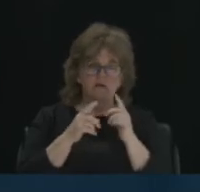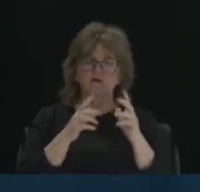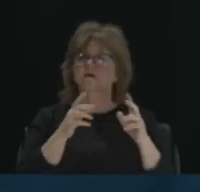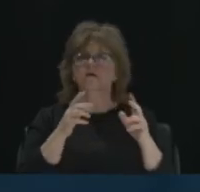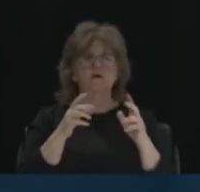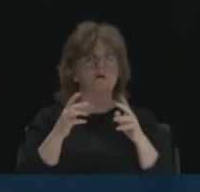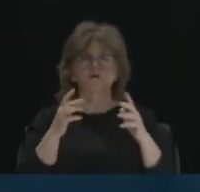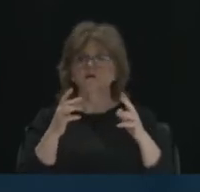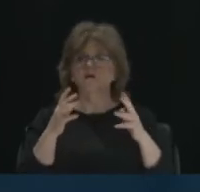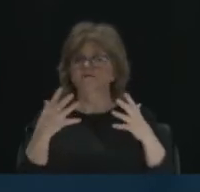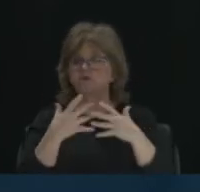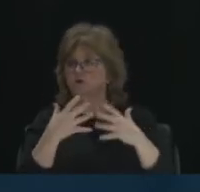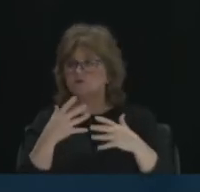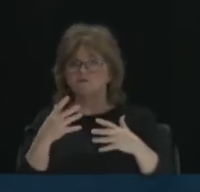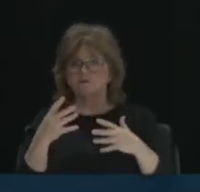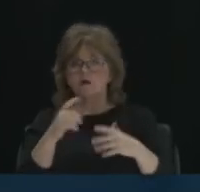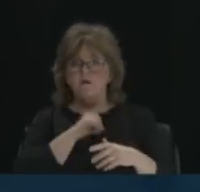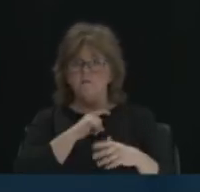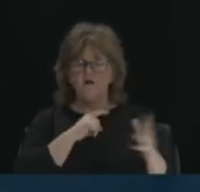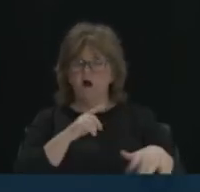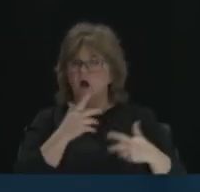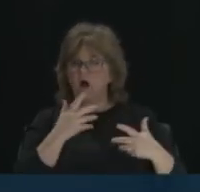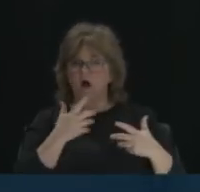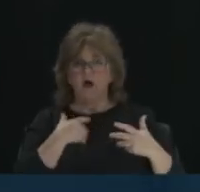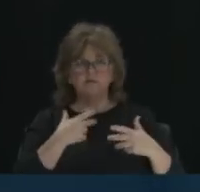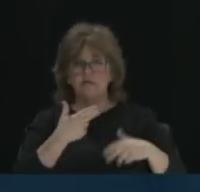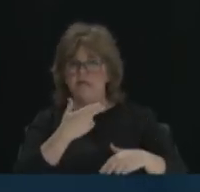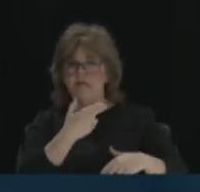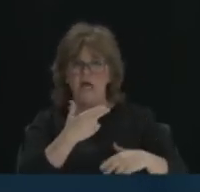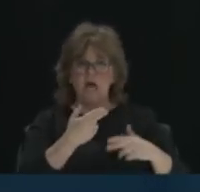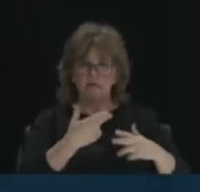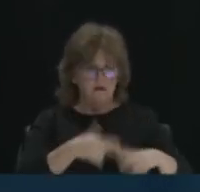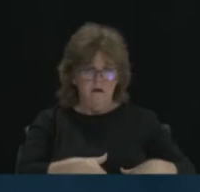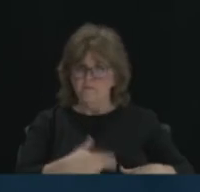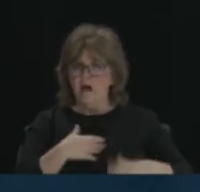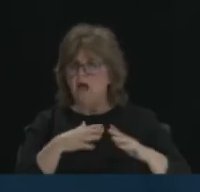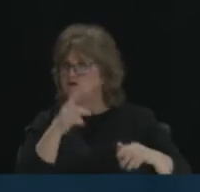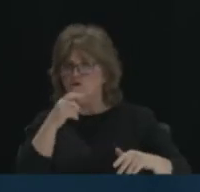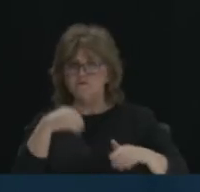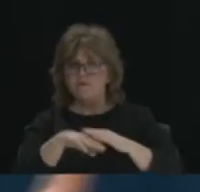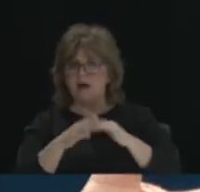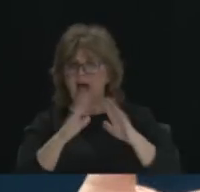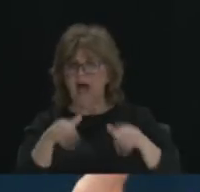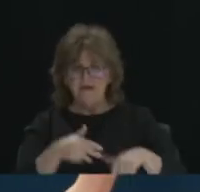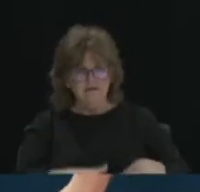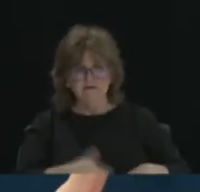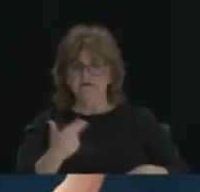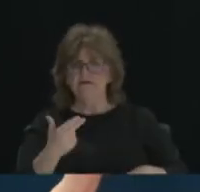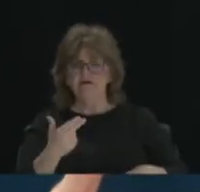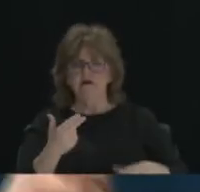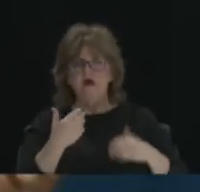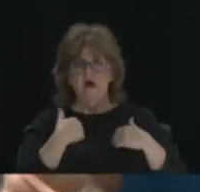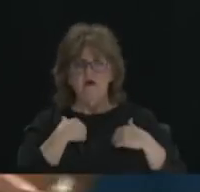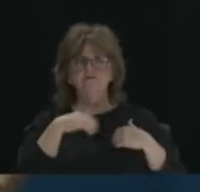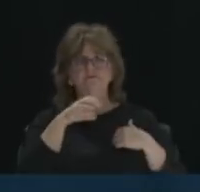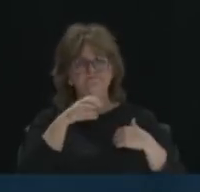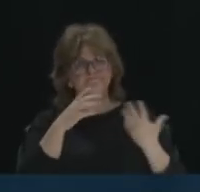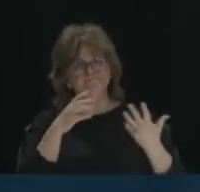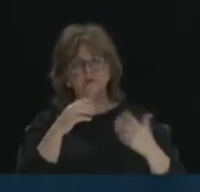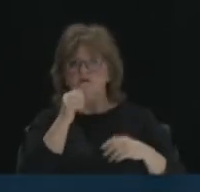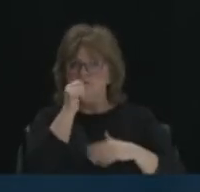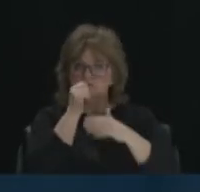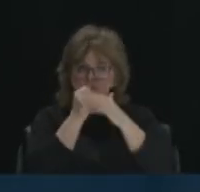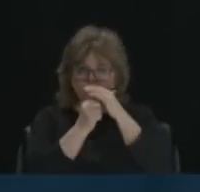sleep. He don't know what's going on. He has a gun. Yes, he has a gun, but he's inside of his home and he has a CCW. And now